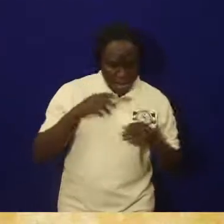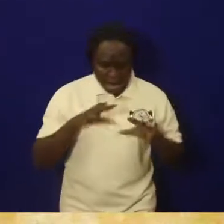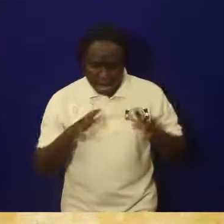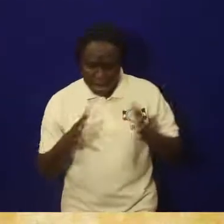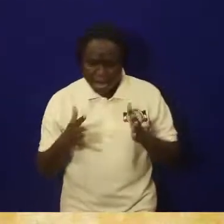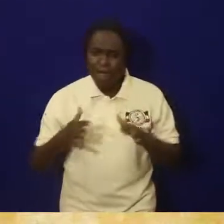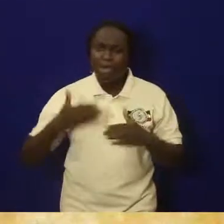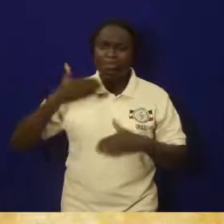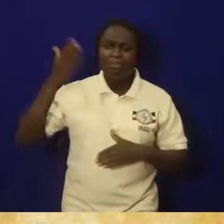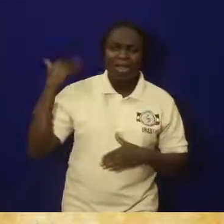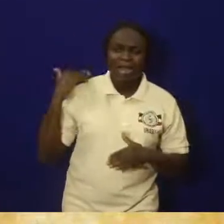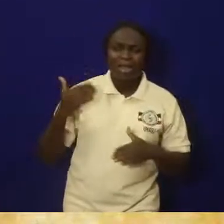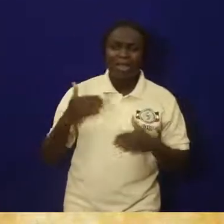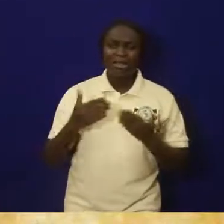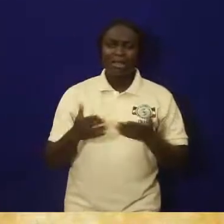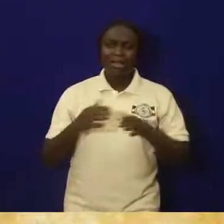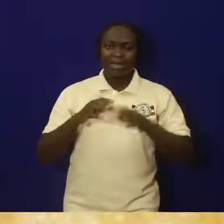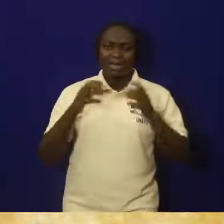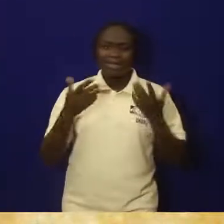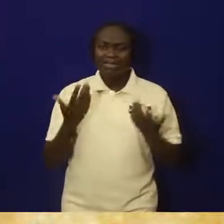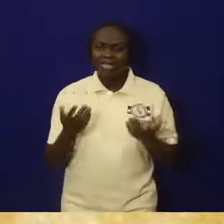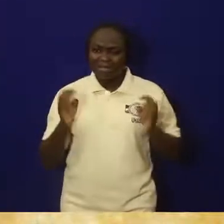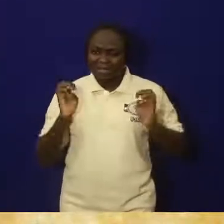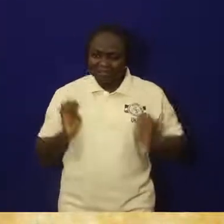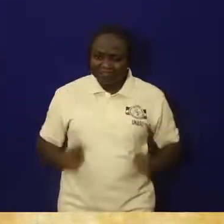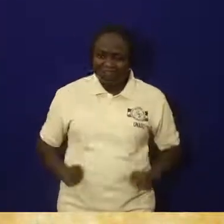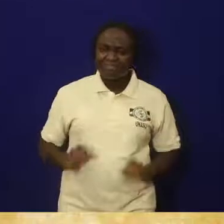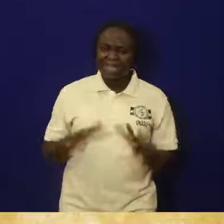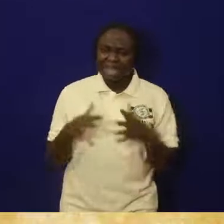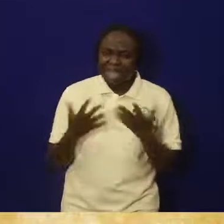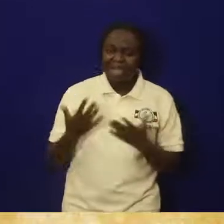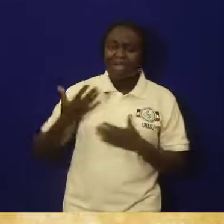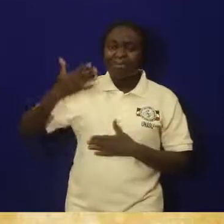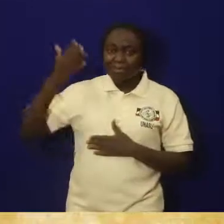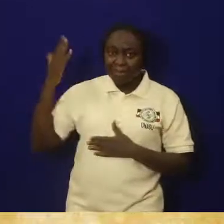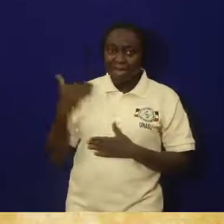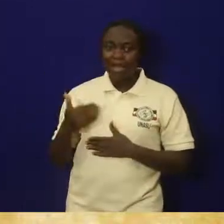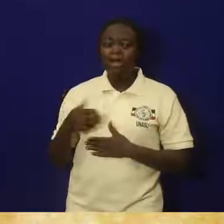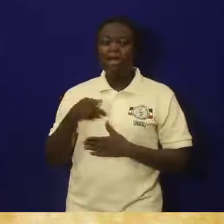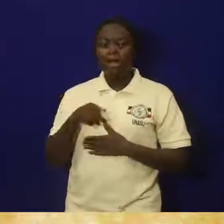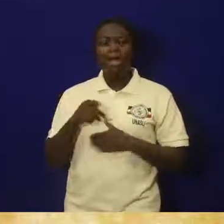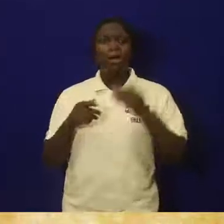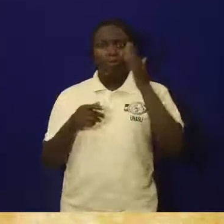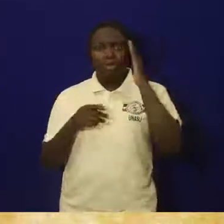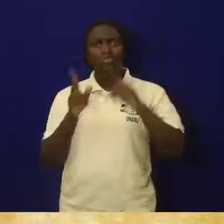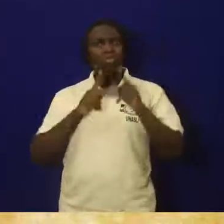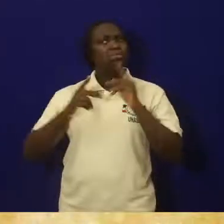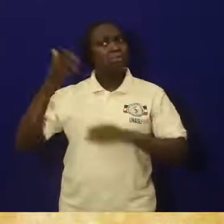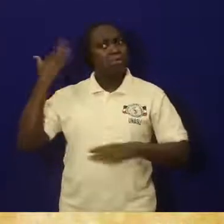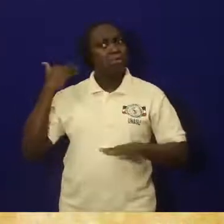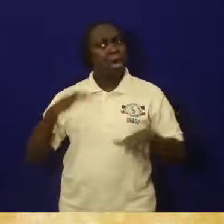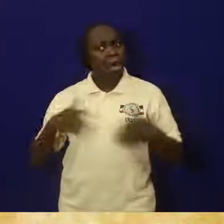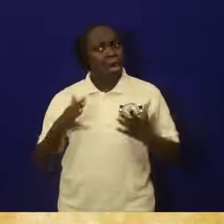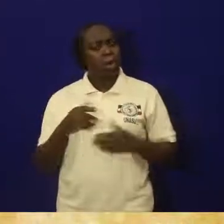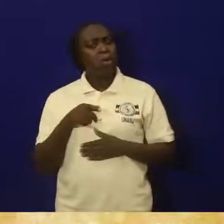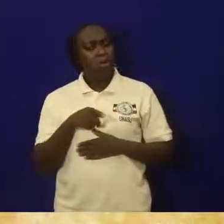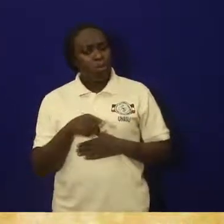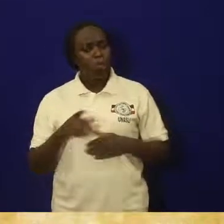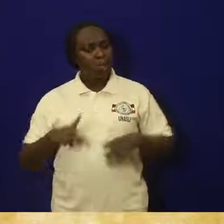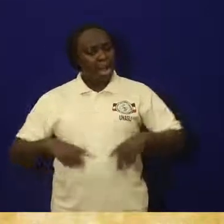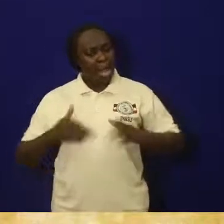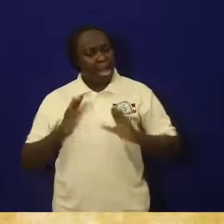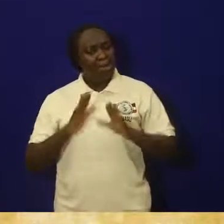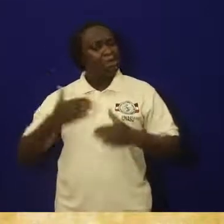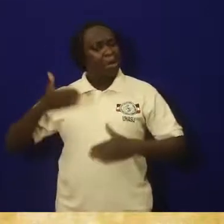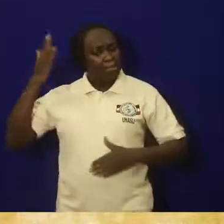study the bones, and they tell us about the people and the area of